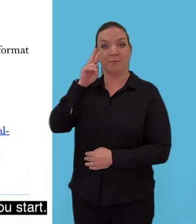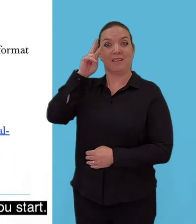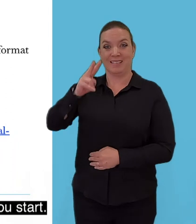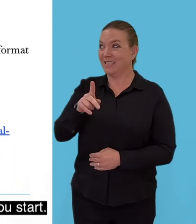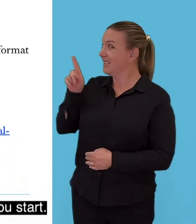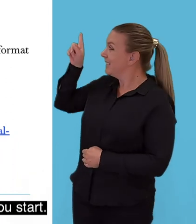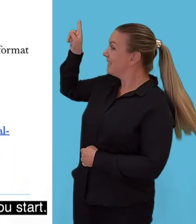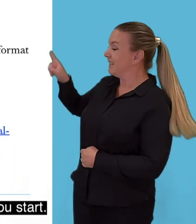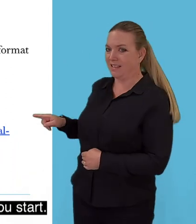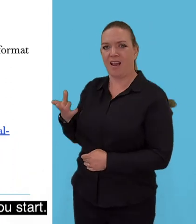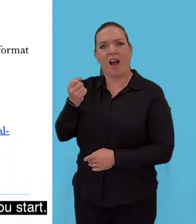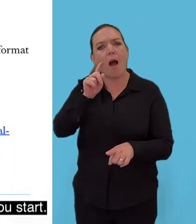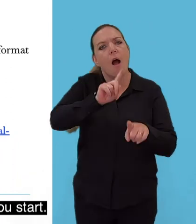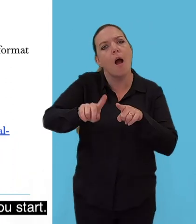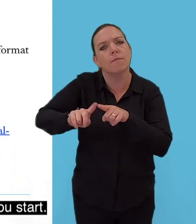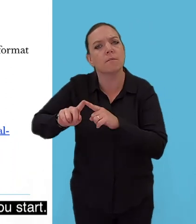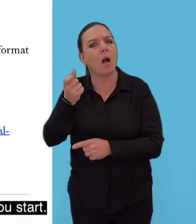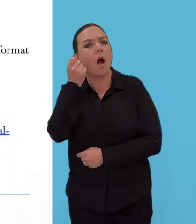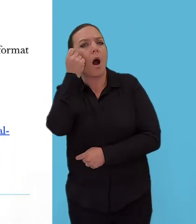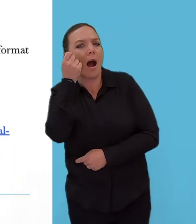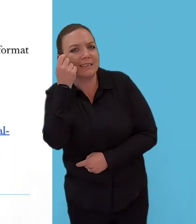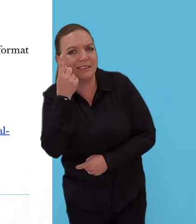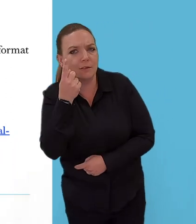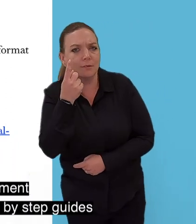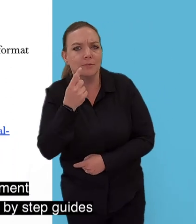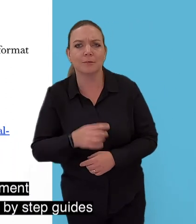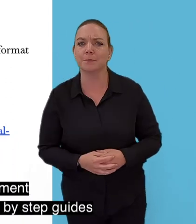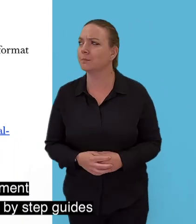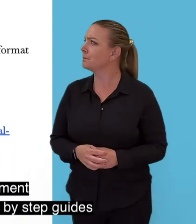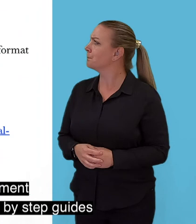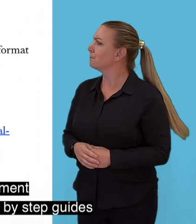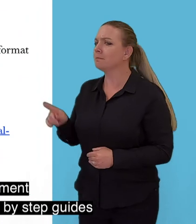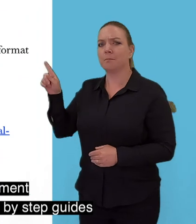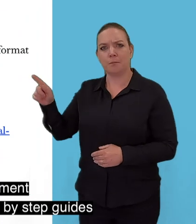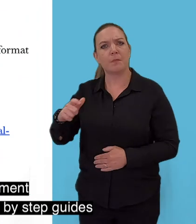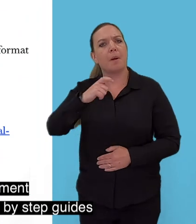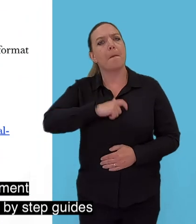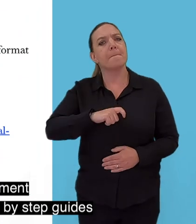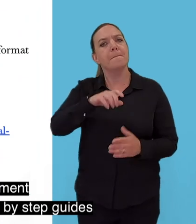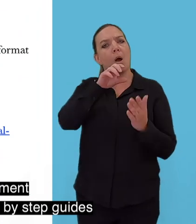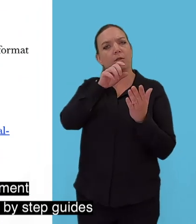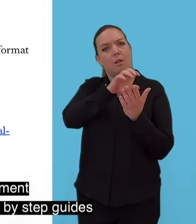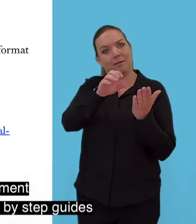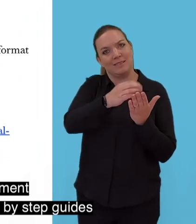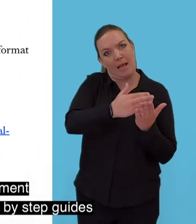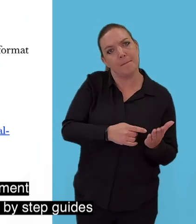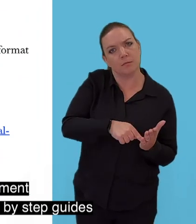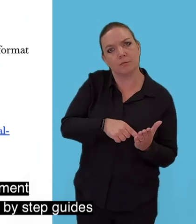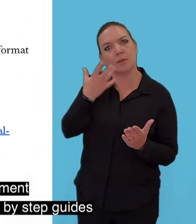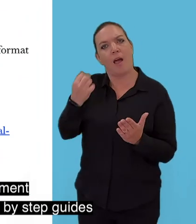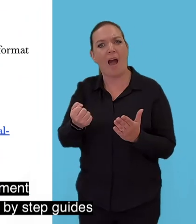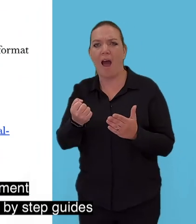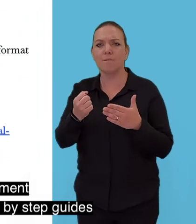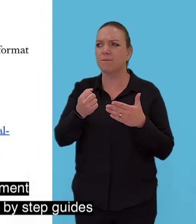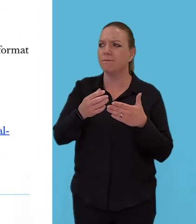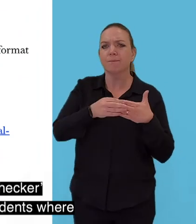slide we put together a few ideas to help you start. Birkbeck also has a personal statement tool available on our website which has step